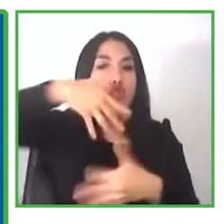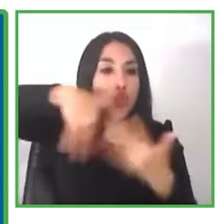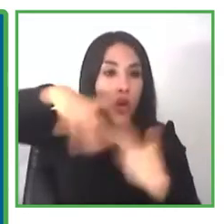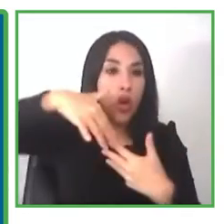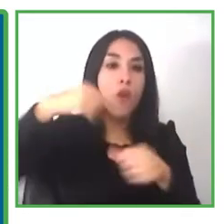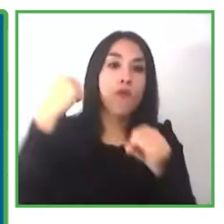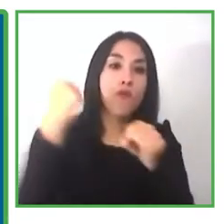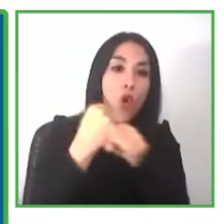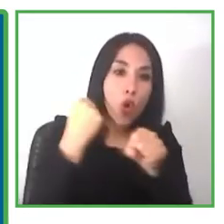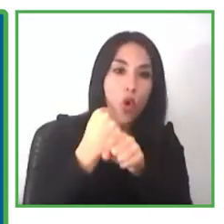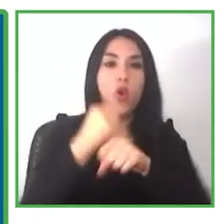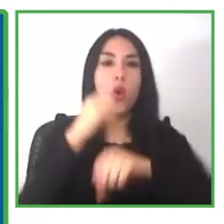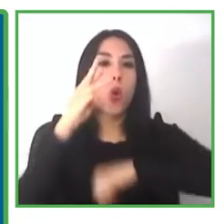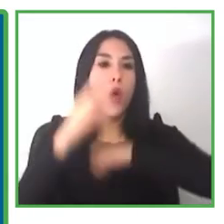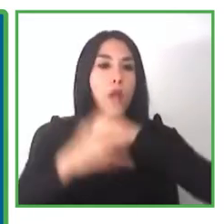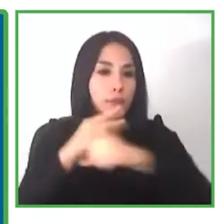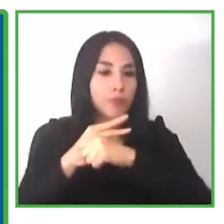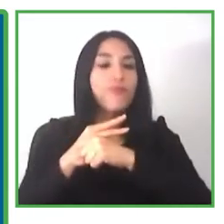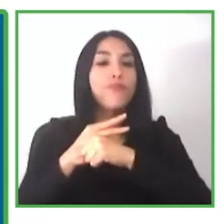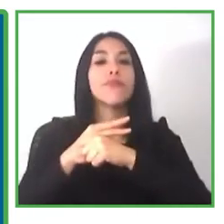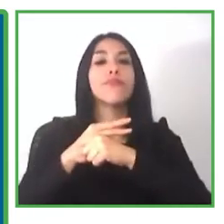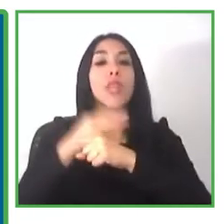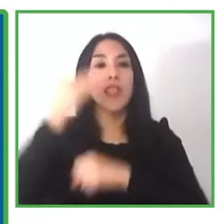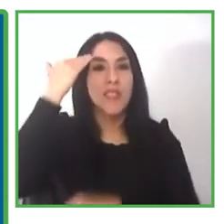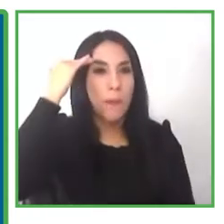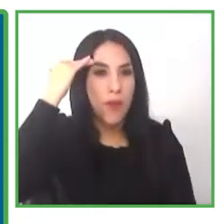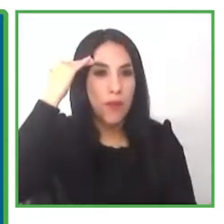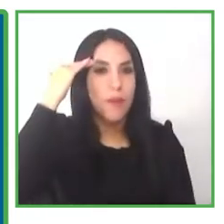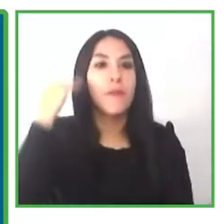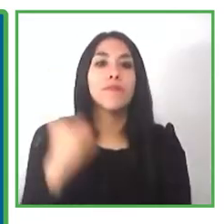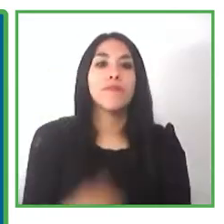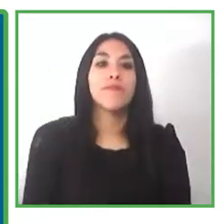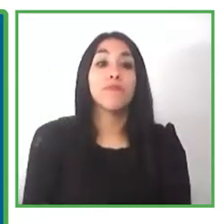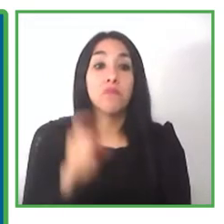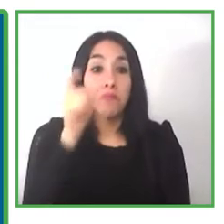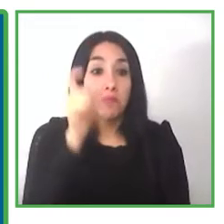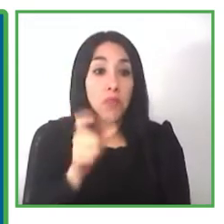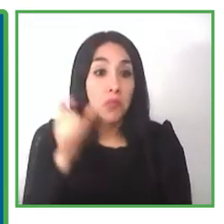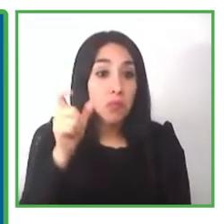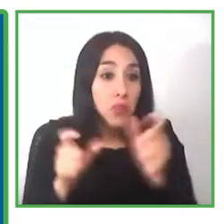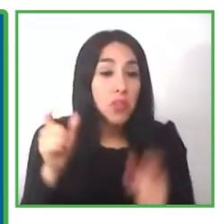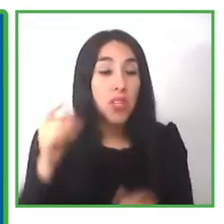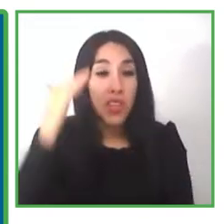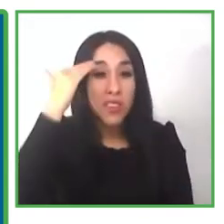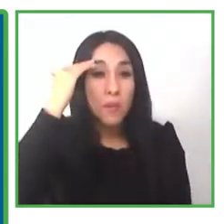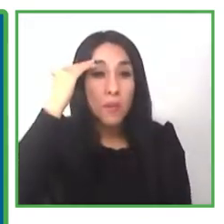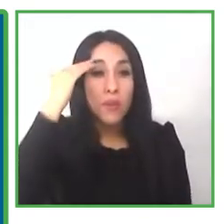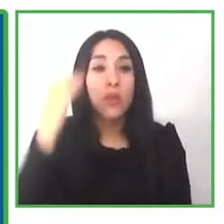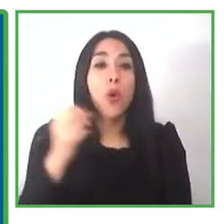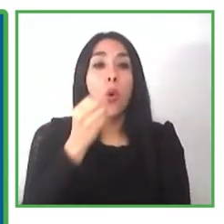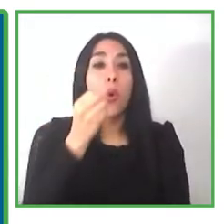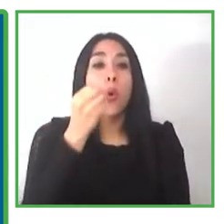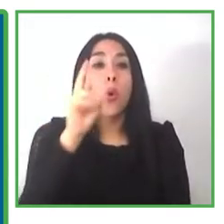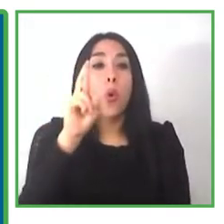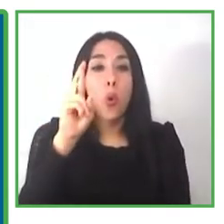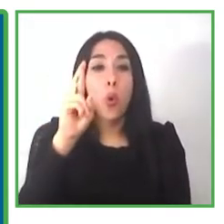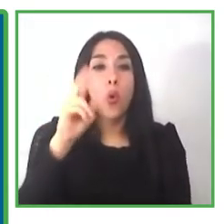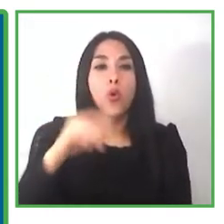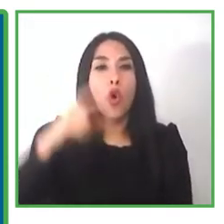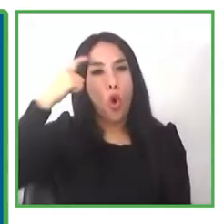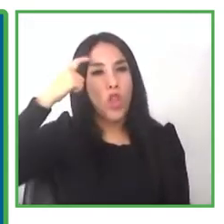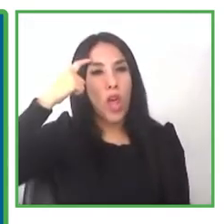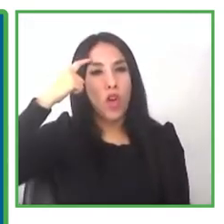the situation of work for people with disabilities in the world people with cognitive uh disability